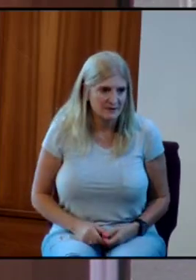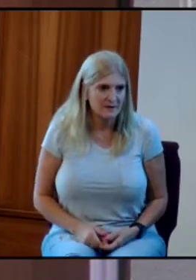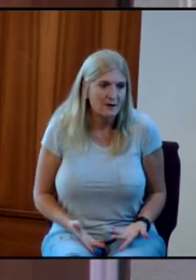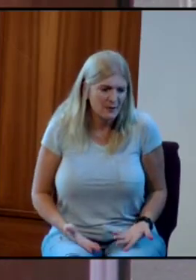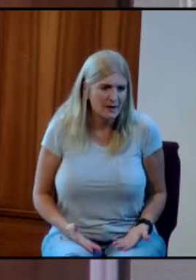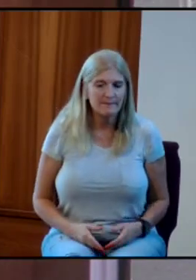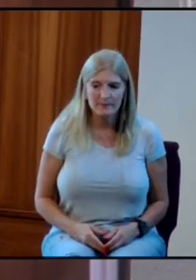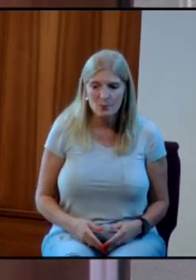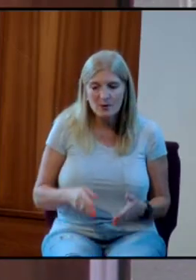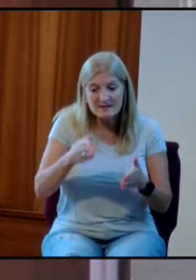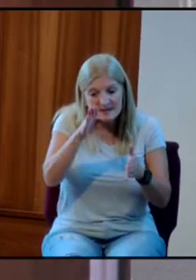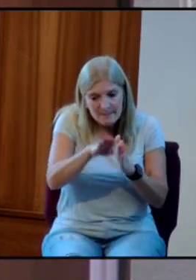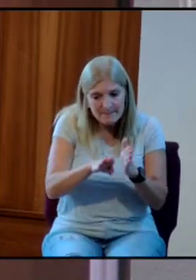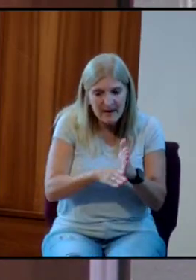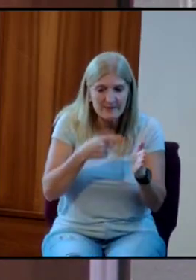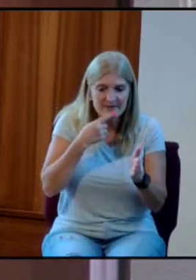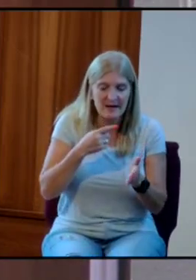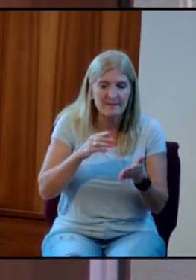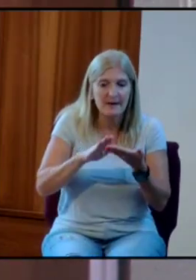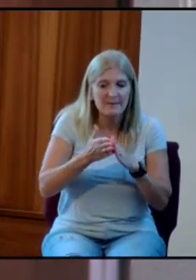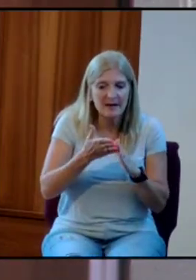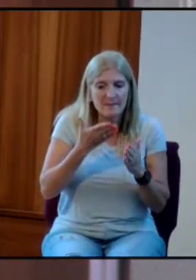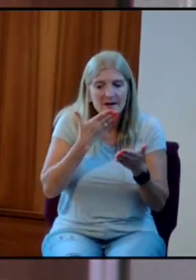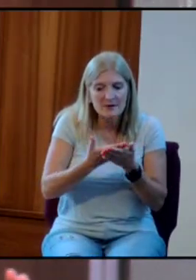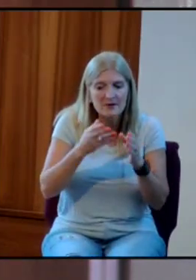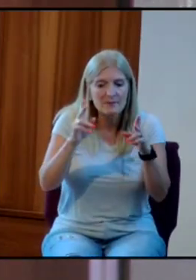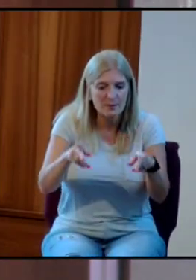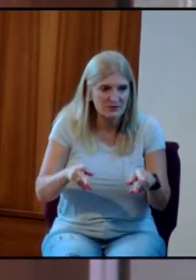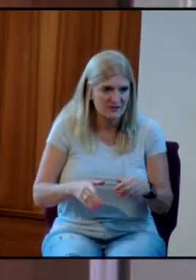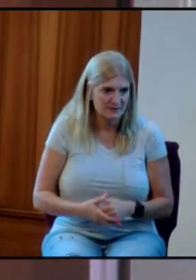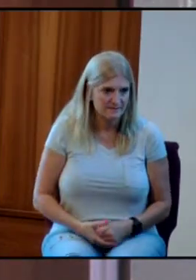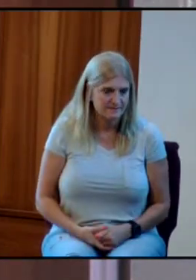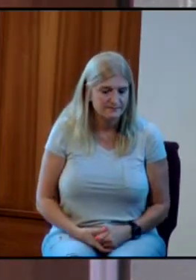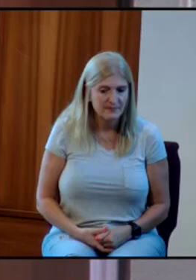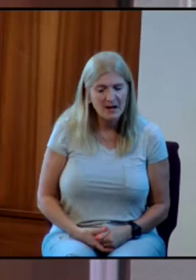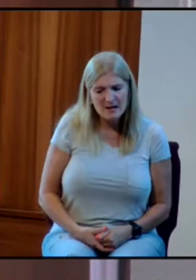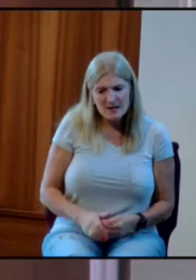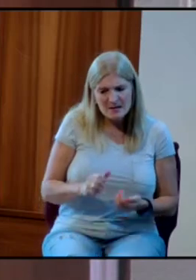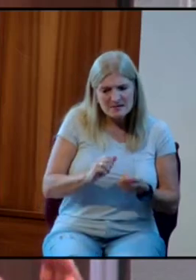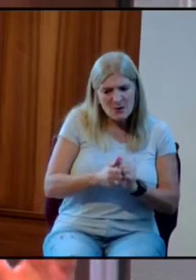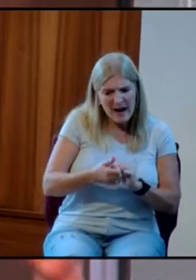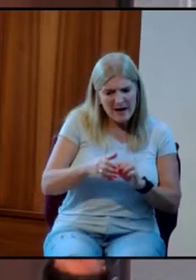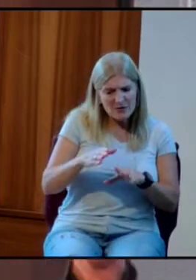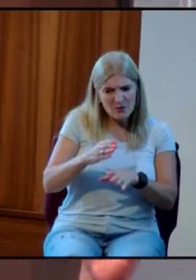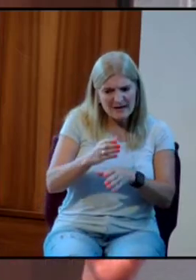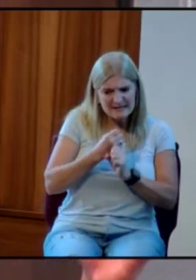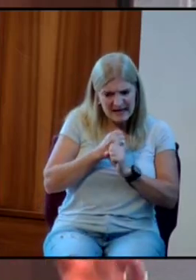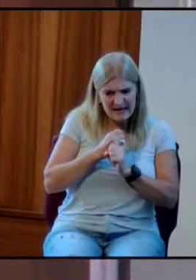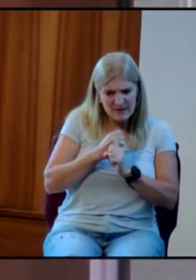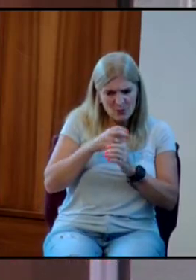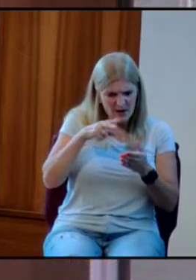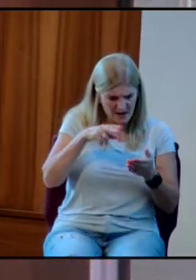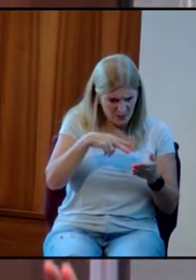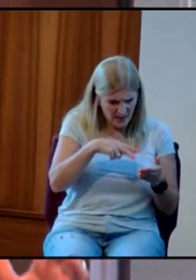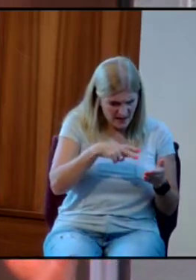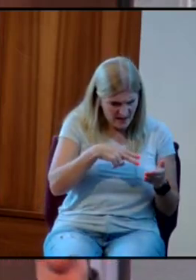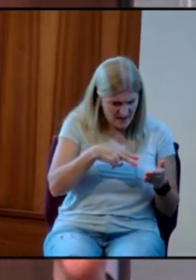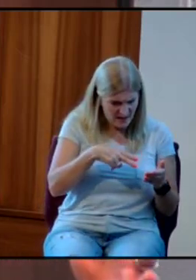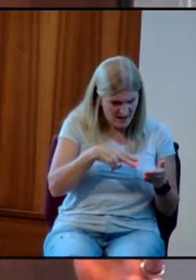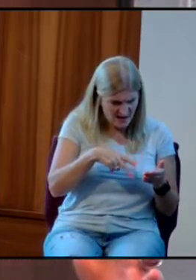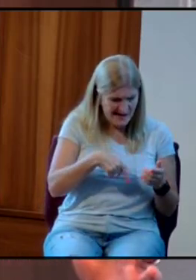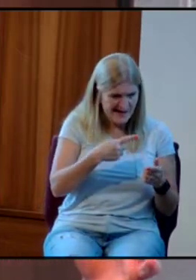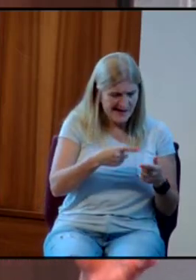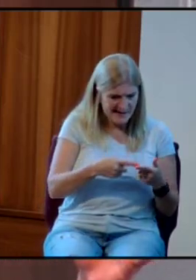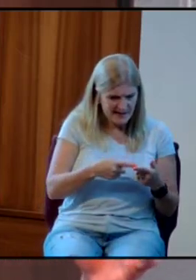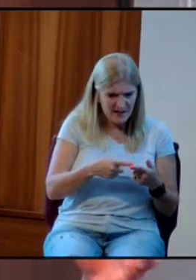a good person? Now, how do I take what the Bible says about being a good person and start seeking the Lord in everything